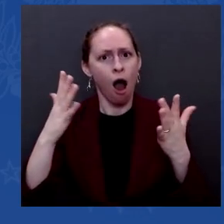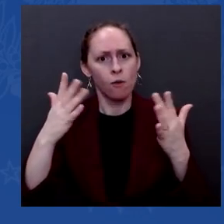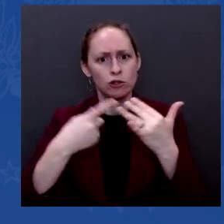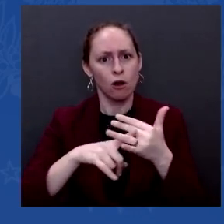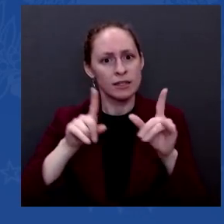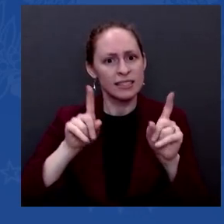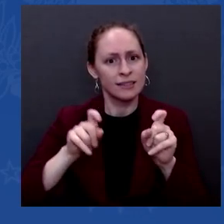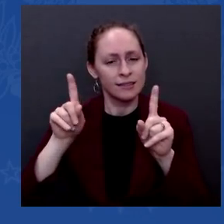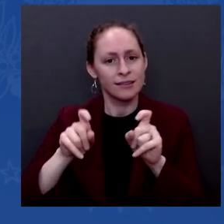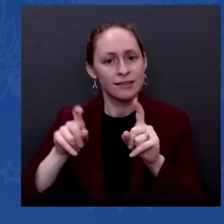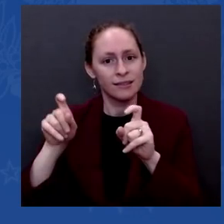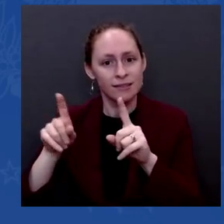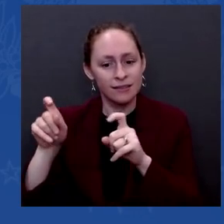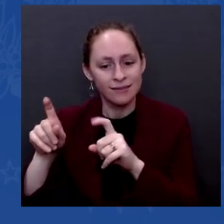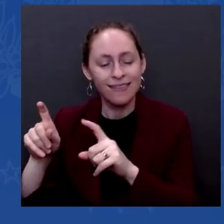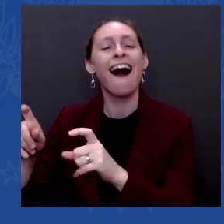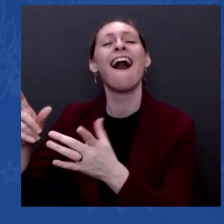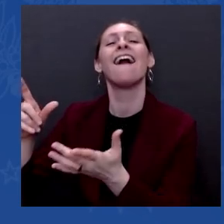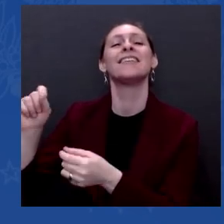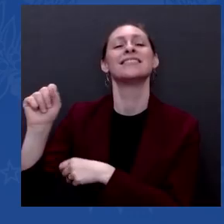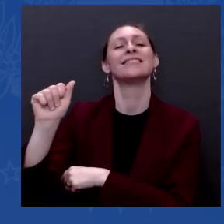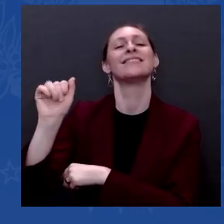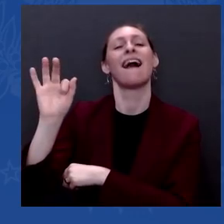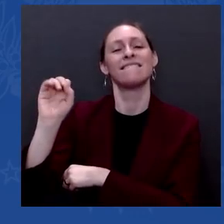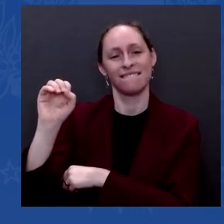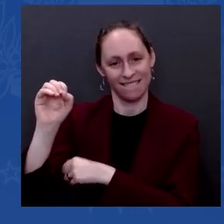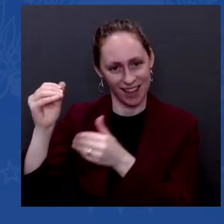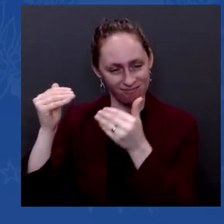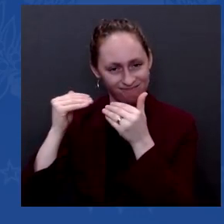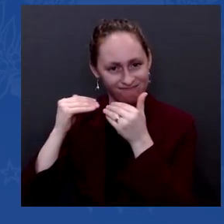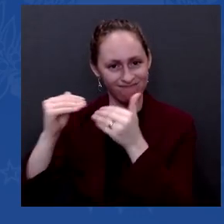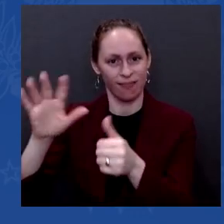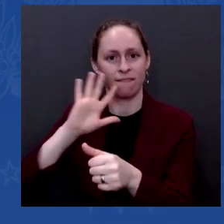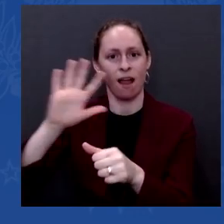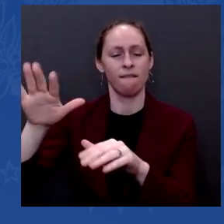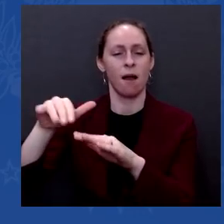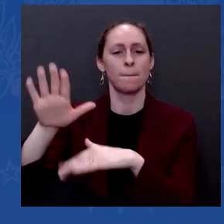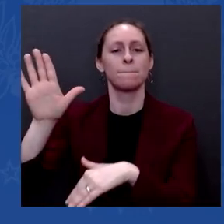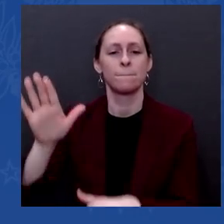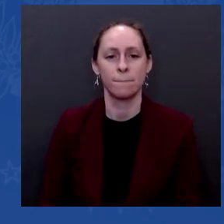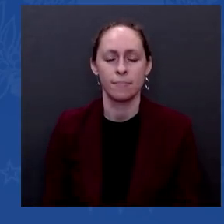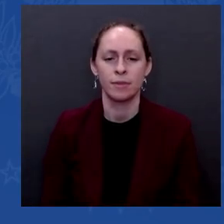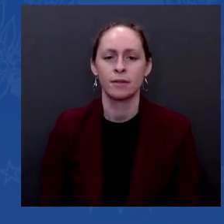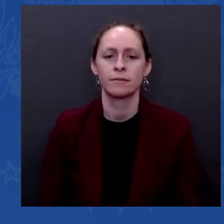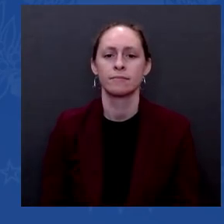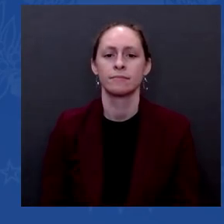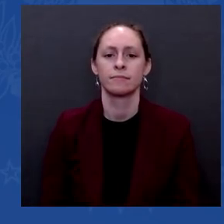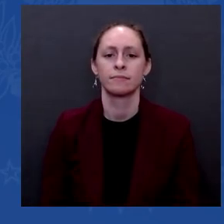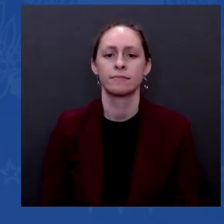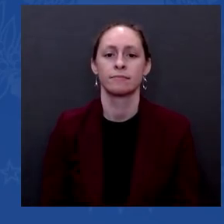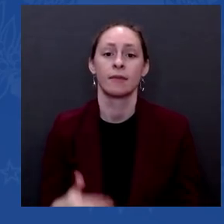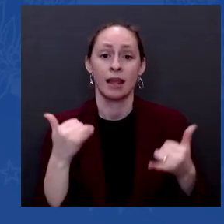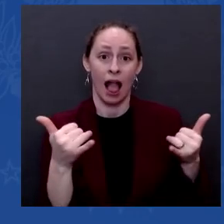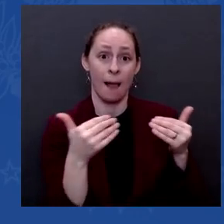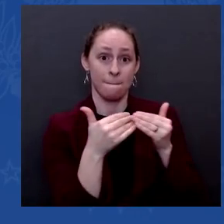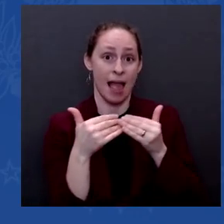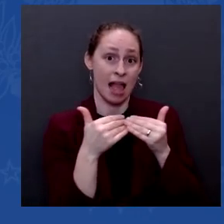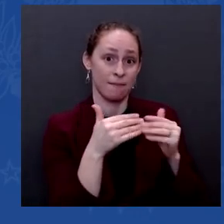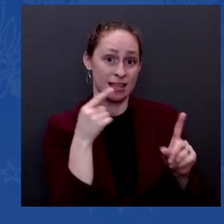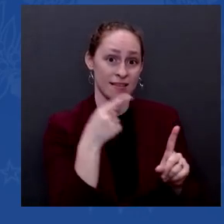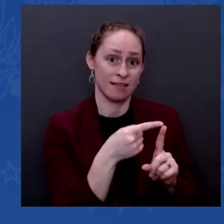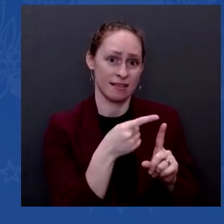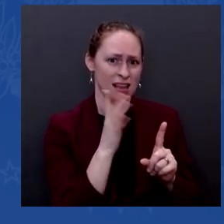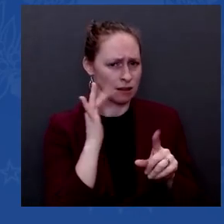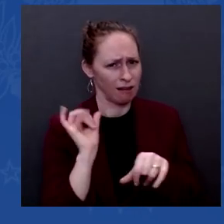come. It will come. But I can't, I'm not a scientist. I can't tell you when, but it is really very important that we get that next piece.